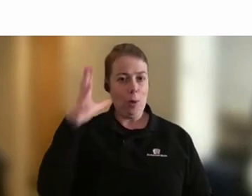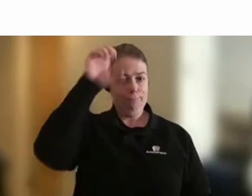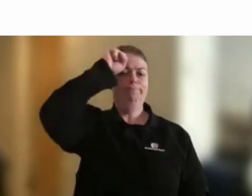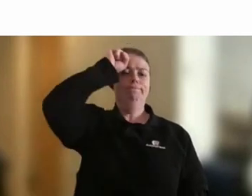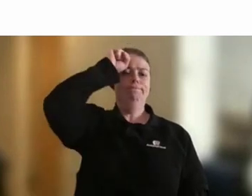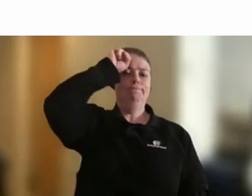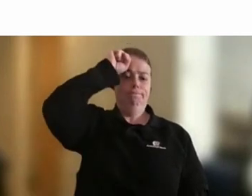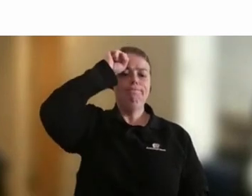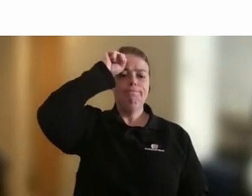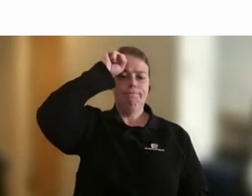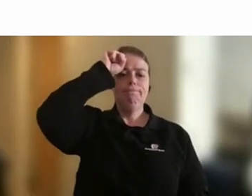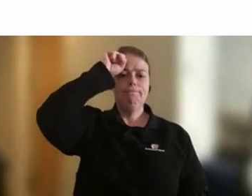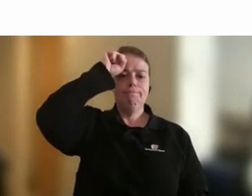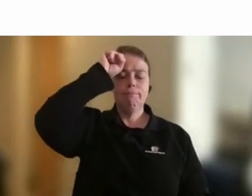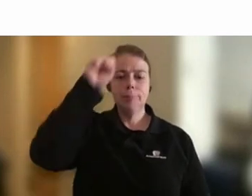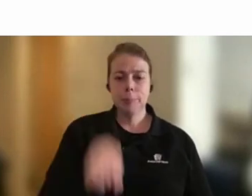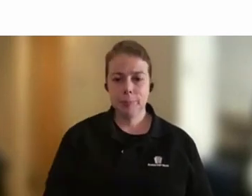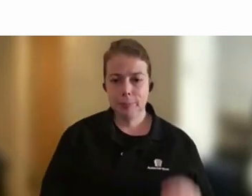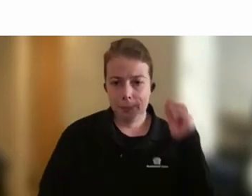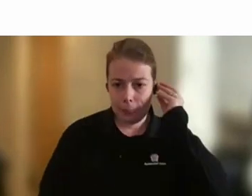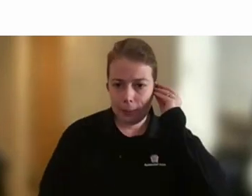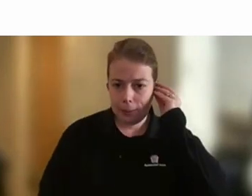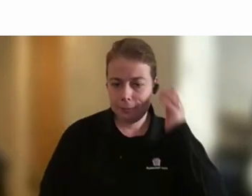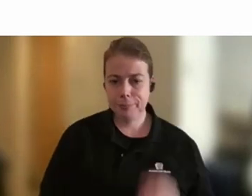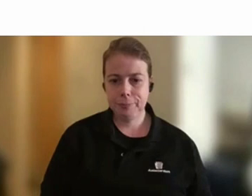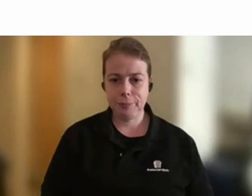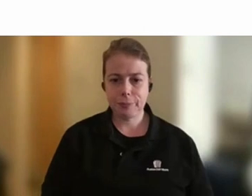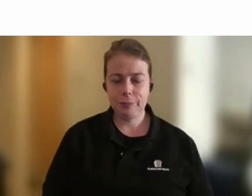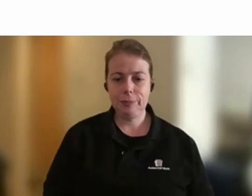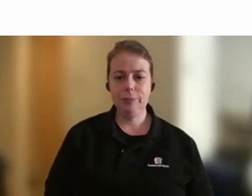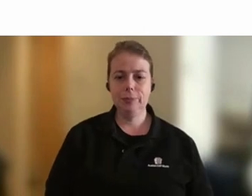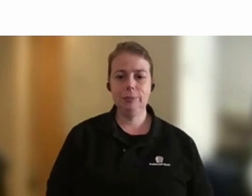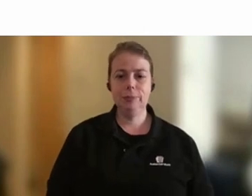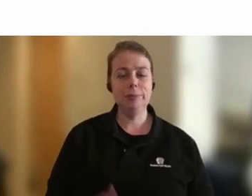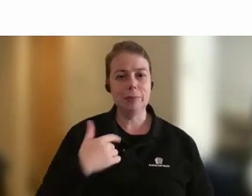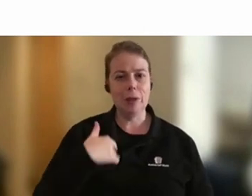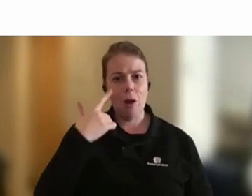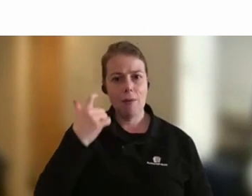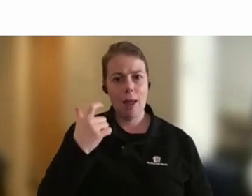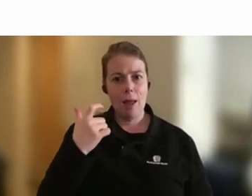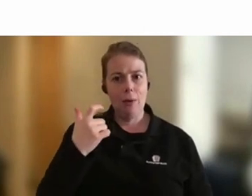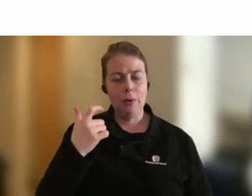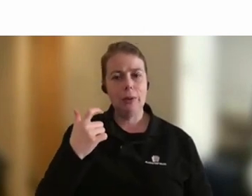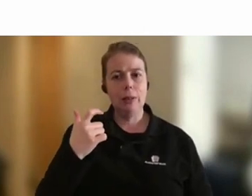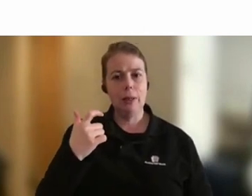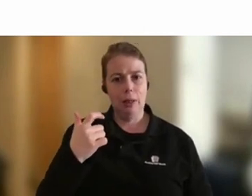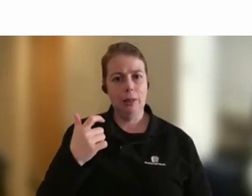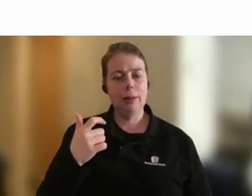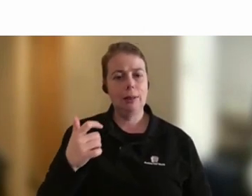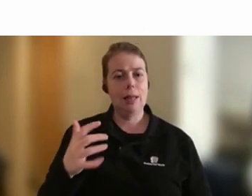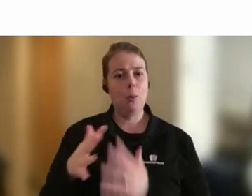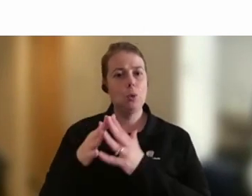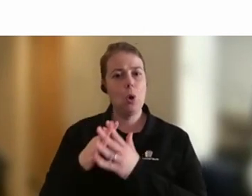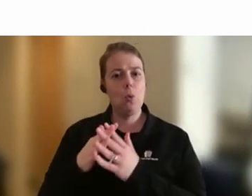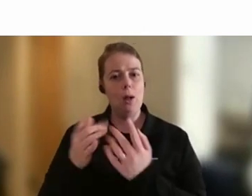I've always hung on to that. And I found that that placed me in good stead. Listen to people.